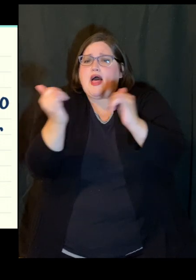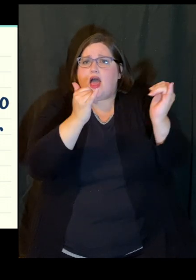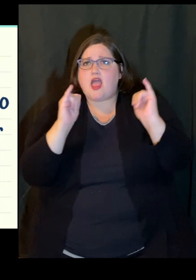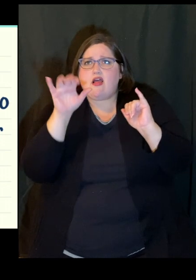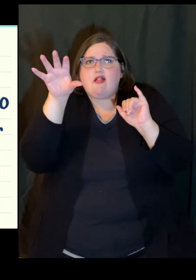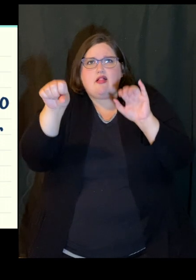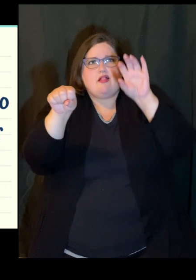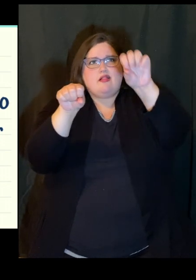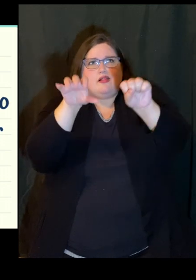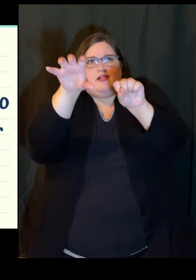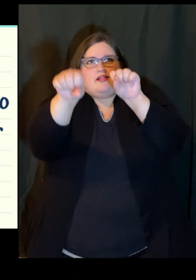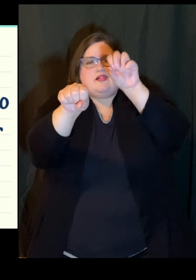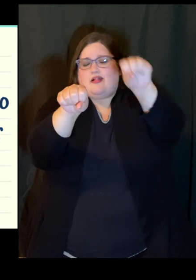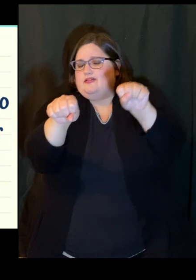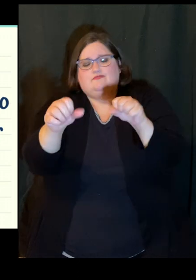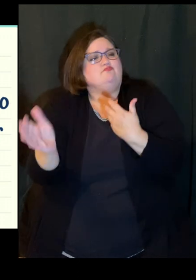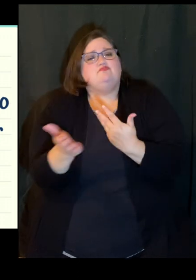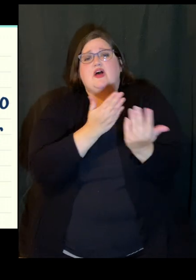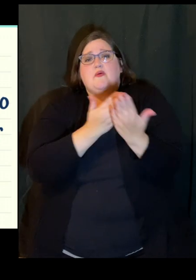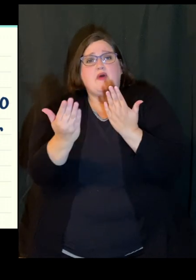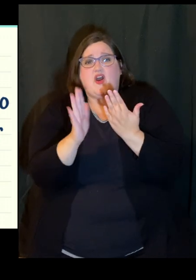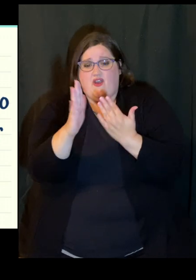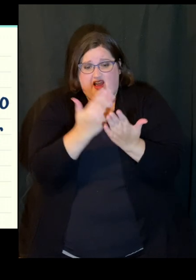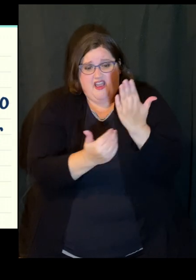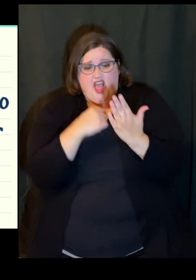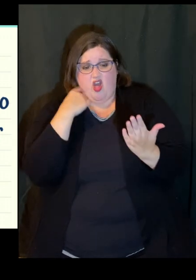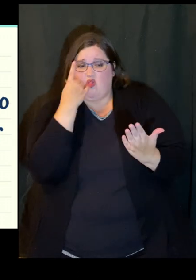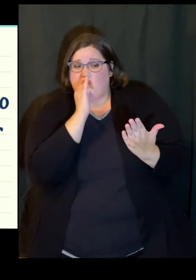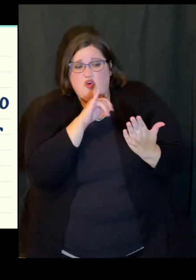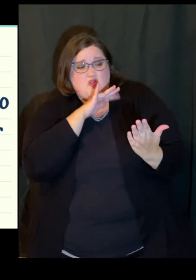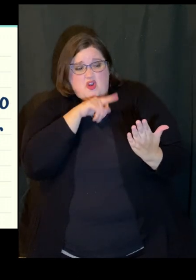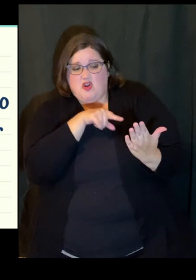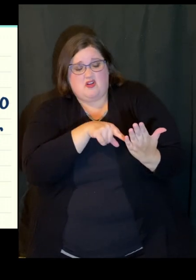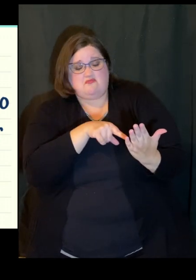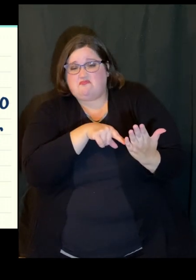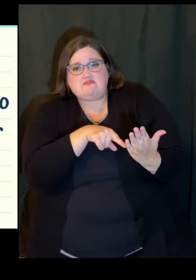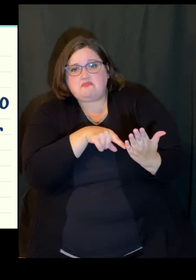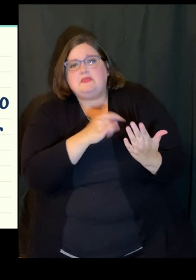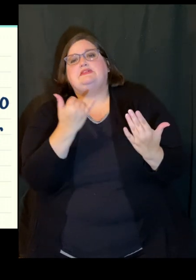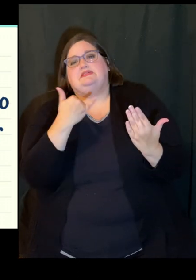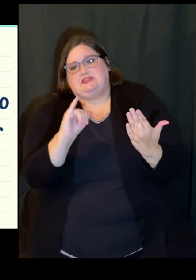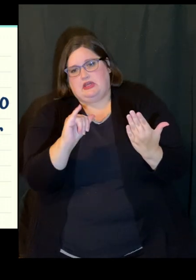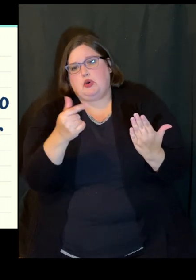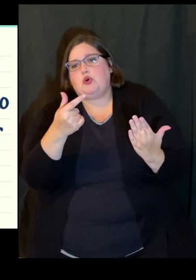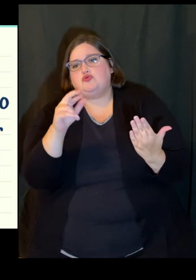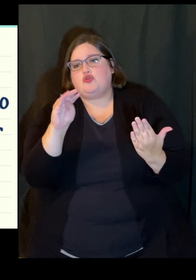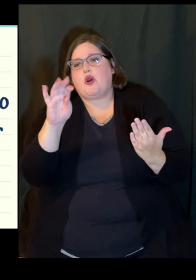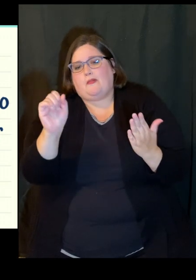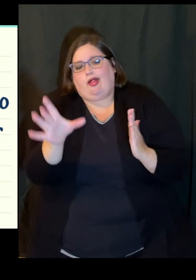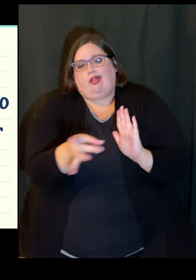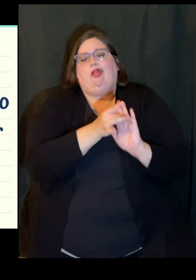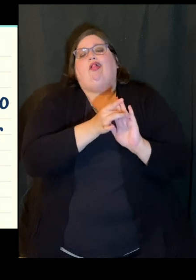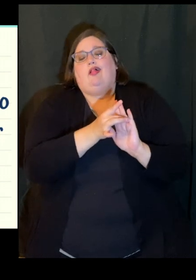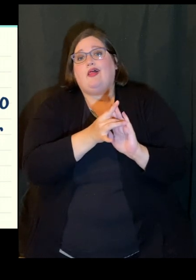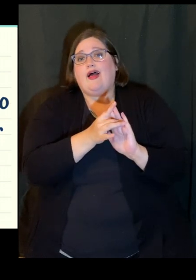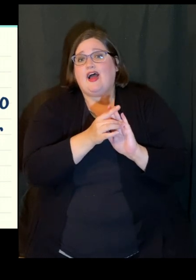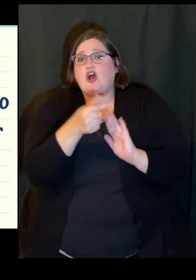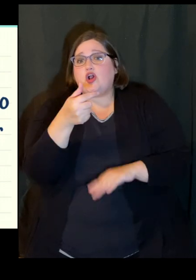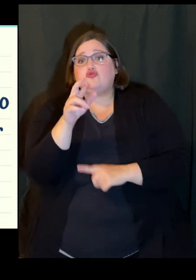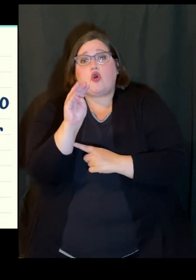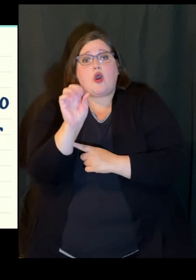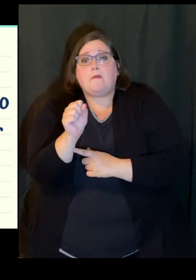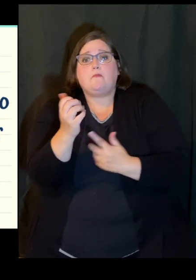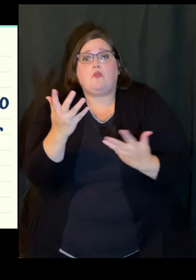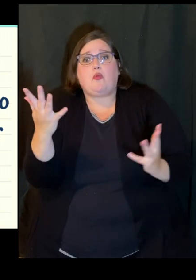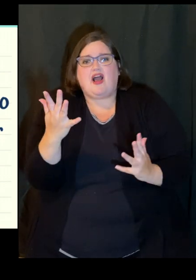Even if your hands don't look dirty, they still collect germs. Germs are icky stuff you